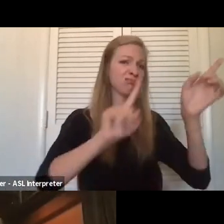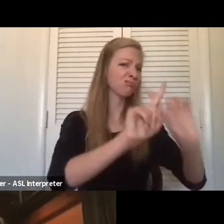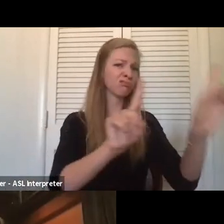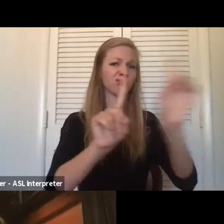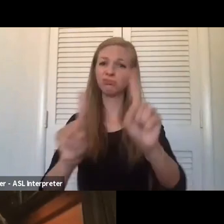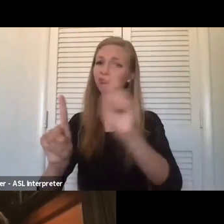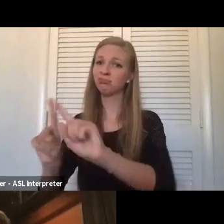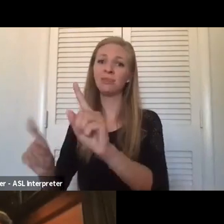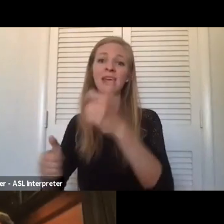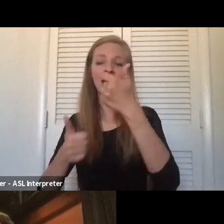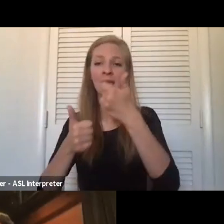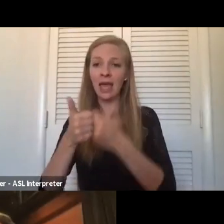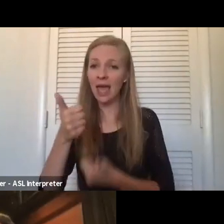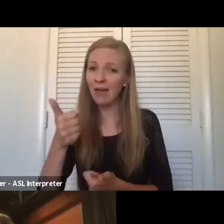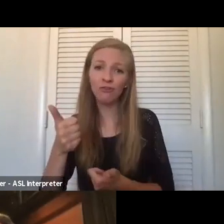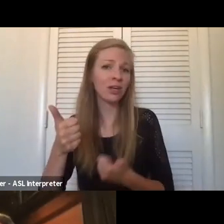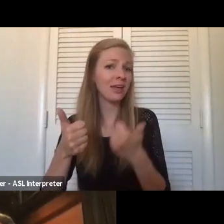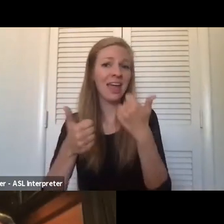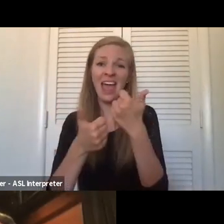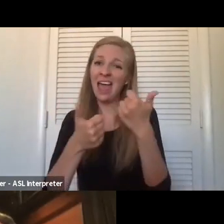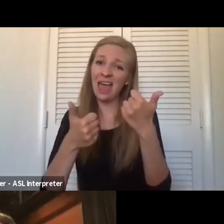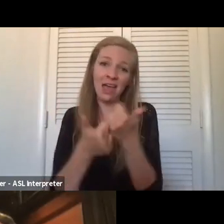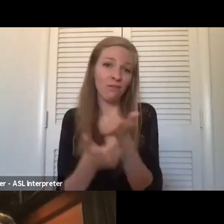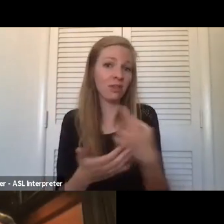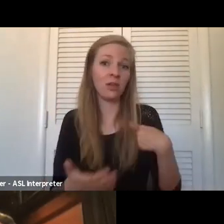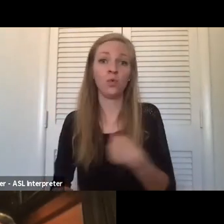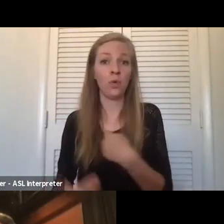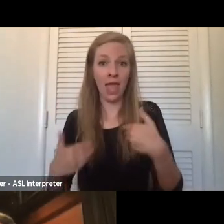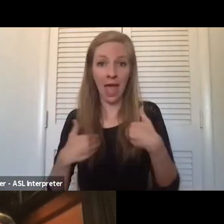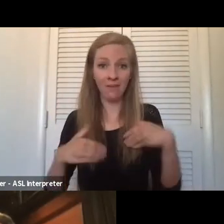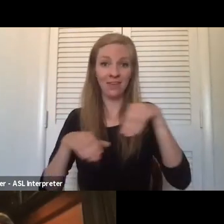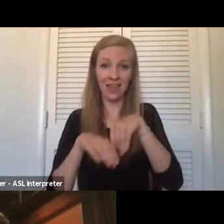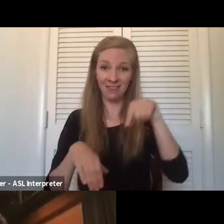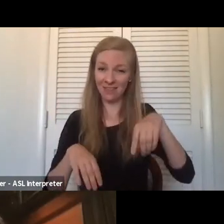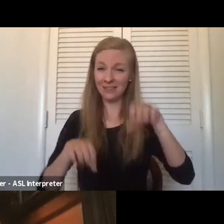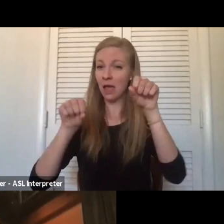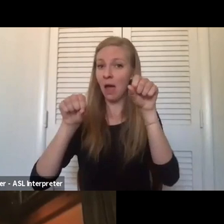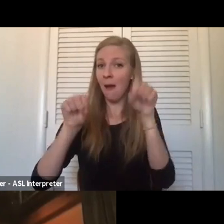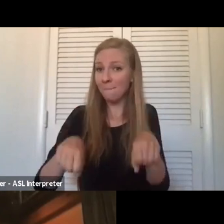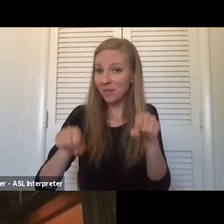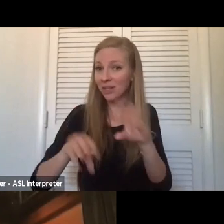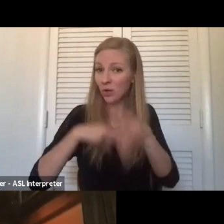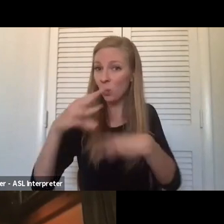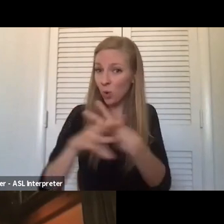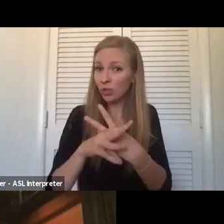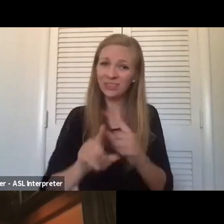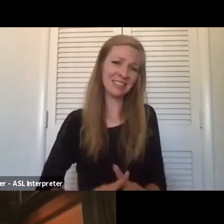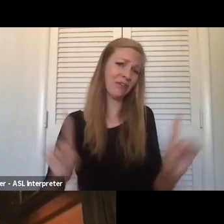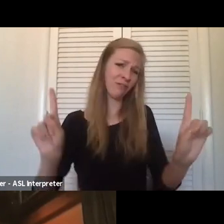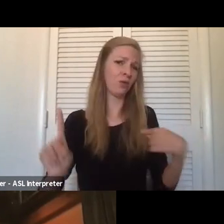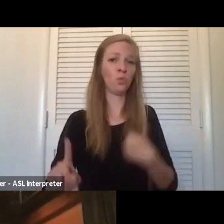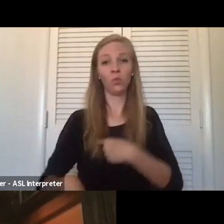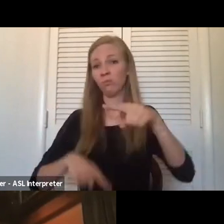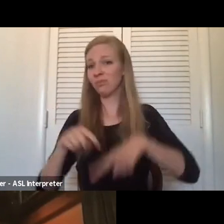thing that we have in this ability world is different and we can't make assumptions and limit